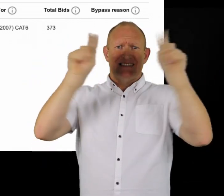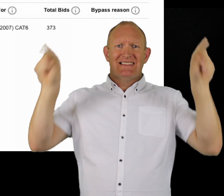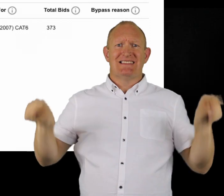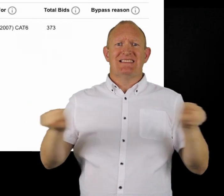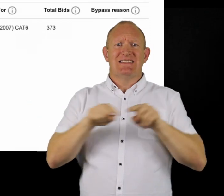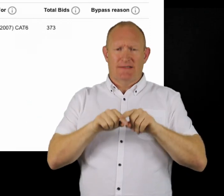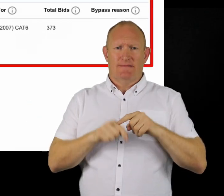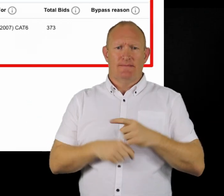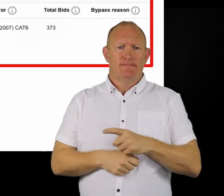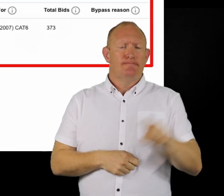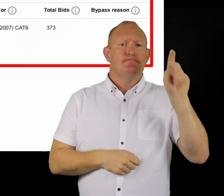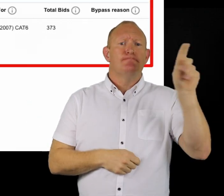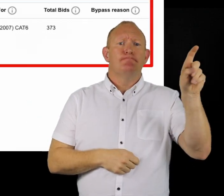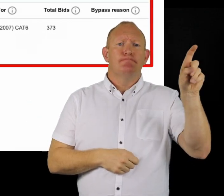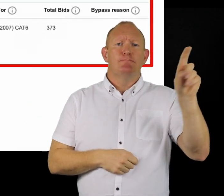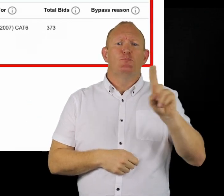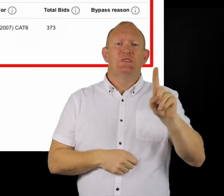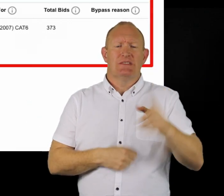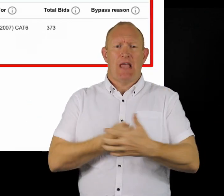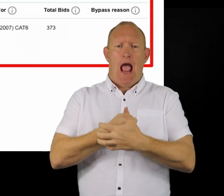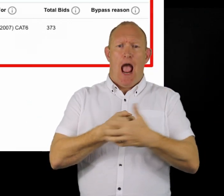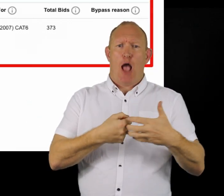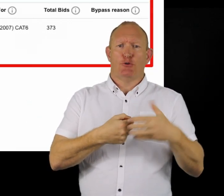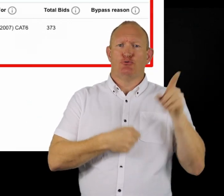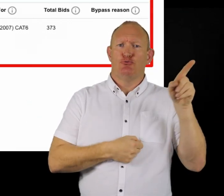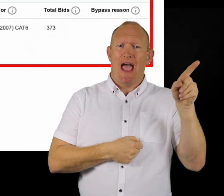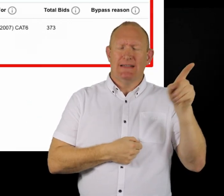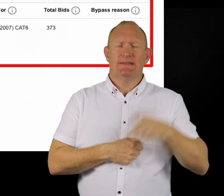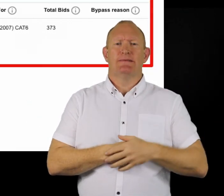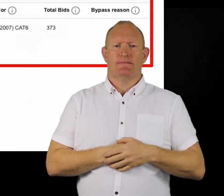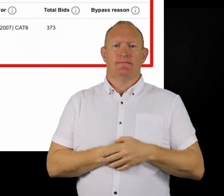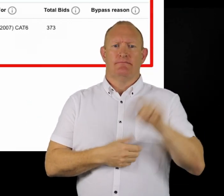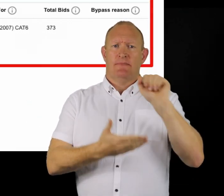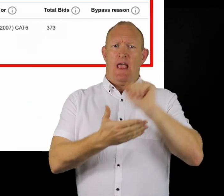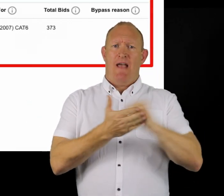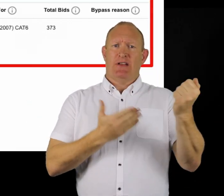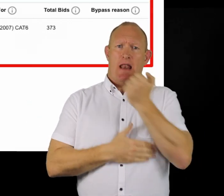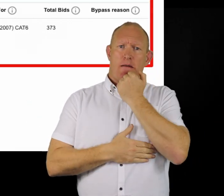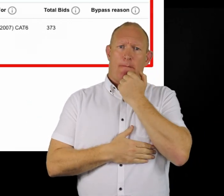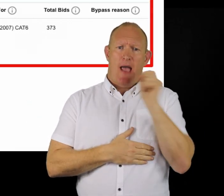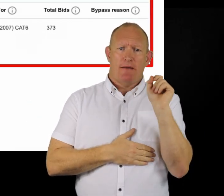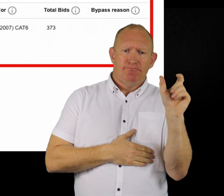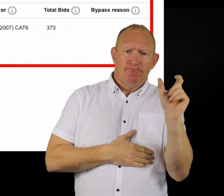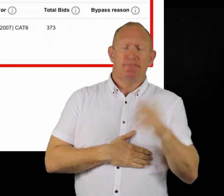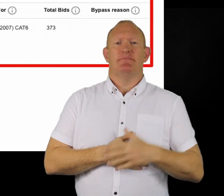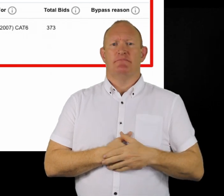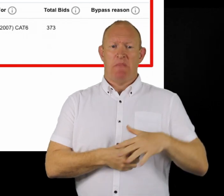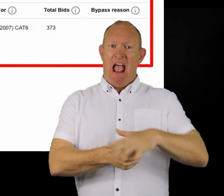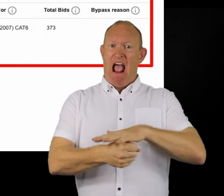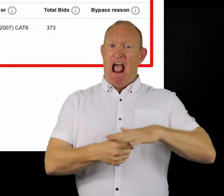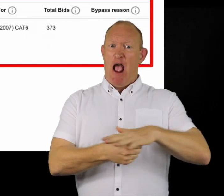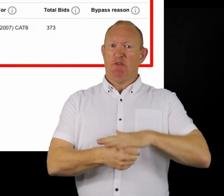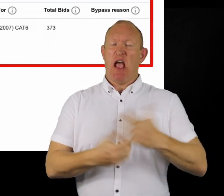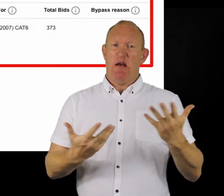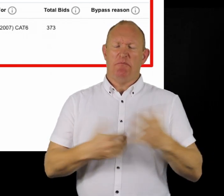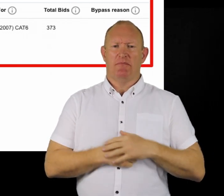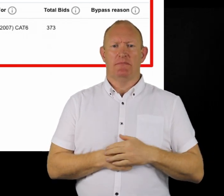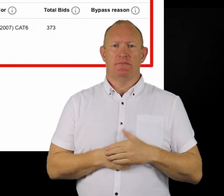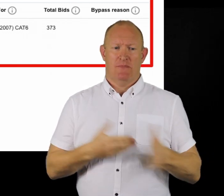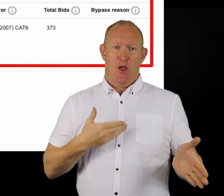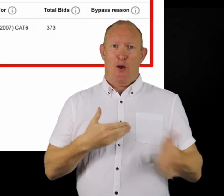results will appear below. You will be able to see the address, advert number,